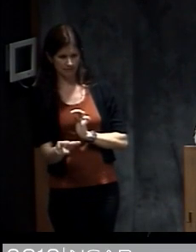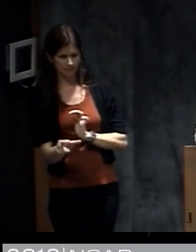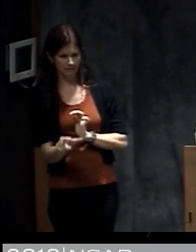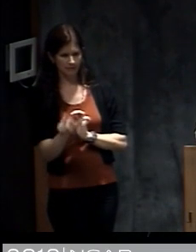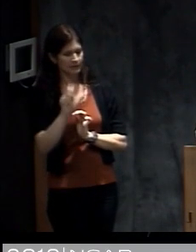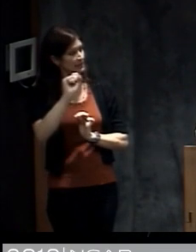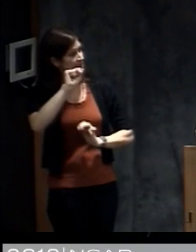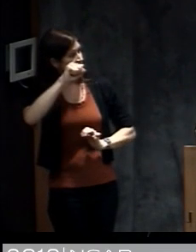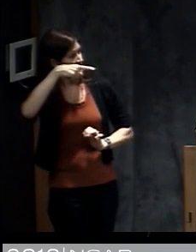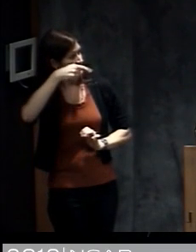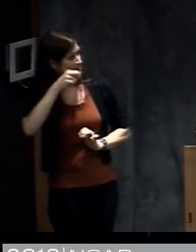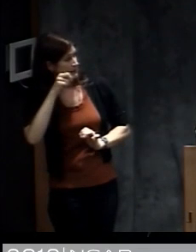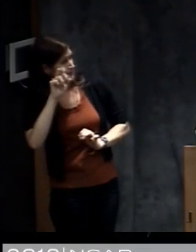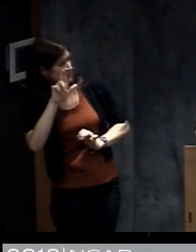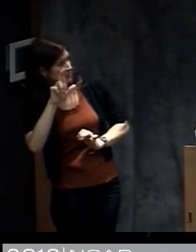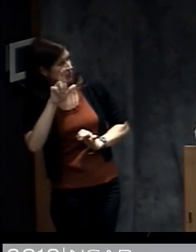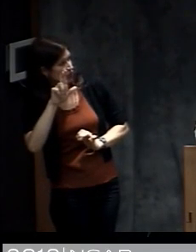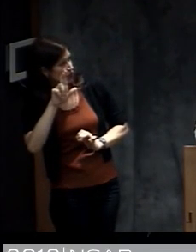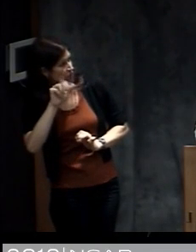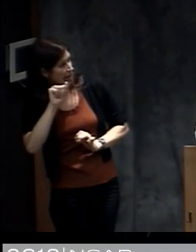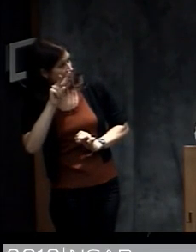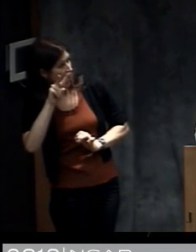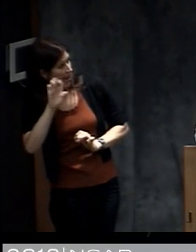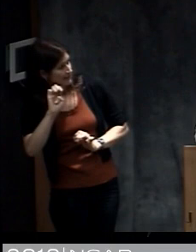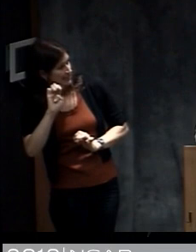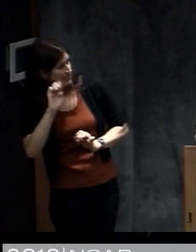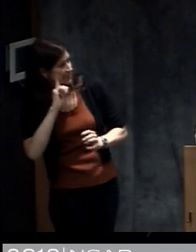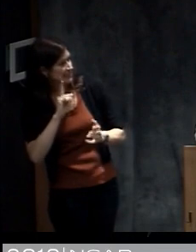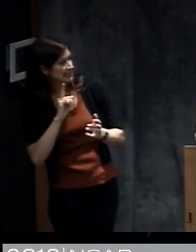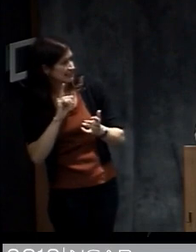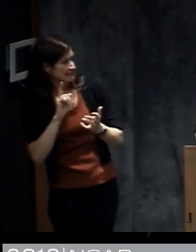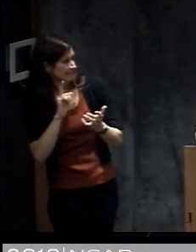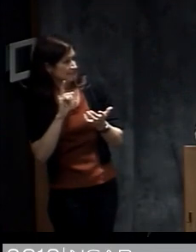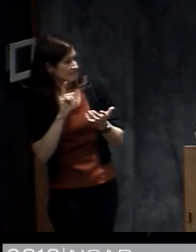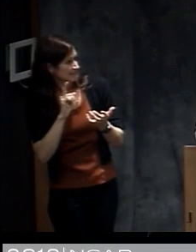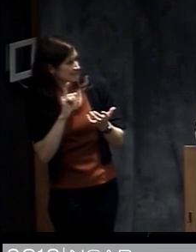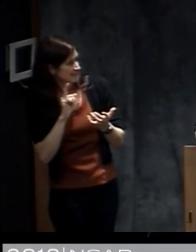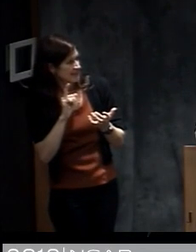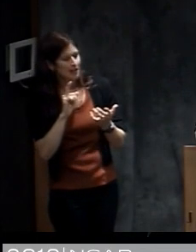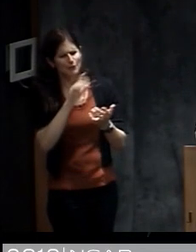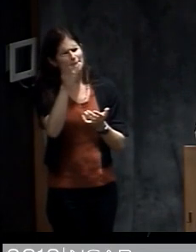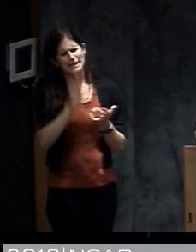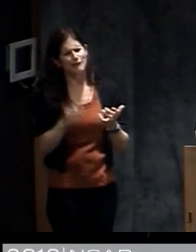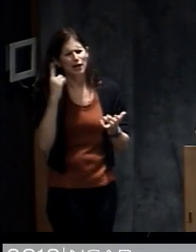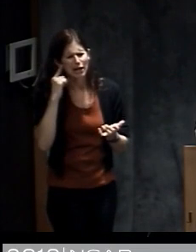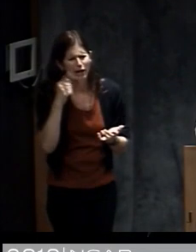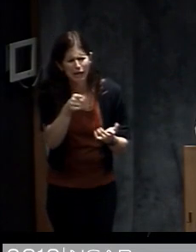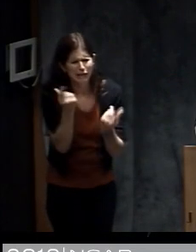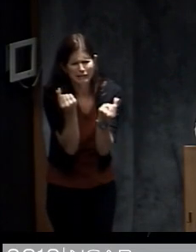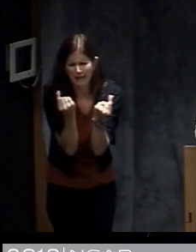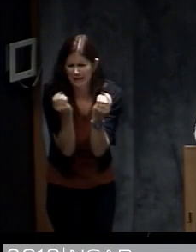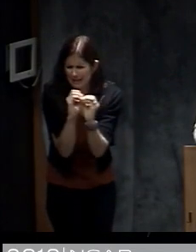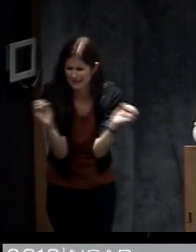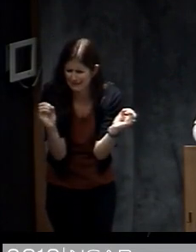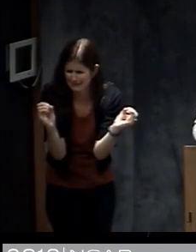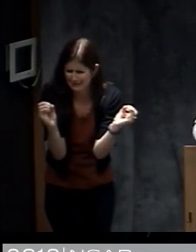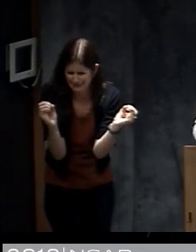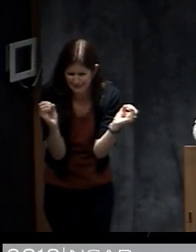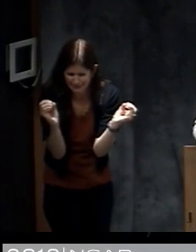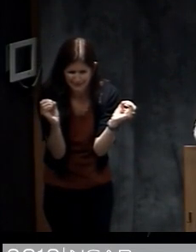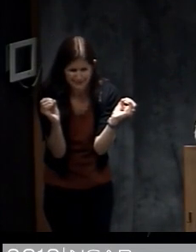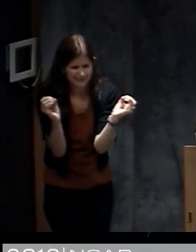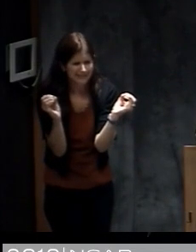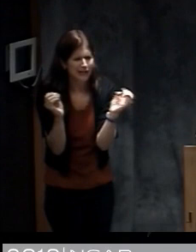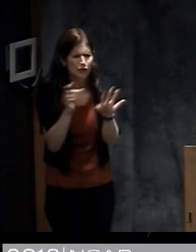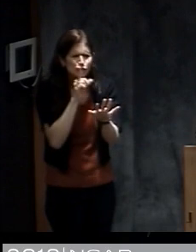Agnew to view storm damage. I thought that was interesting because you never hear about Spiro Agnew doing anything. And then also I mean at retrospect being someone who